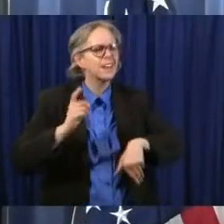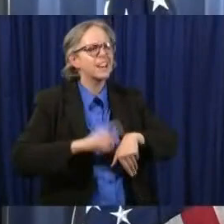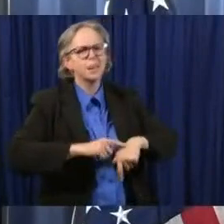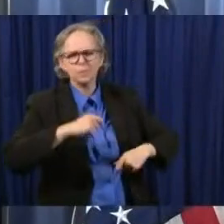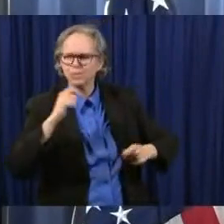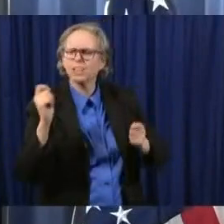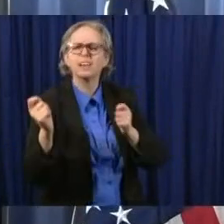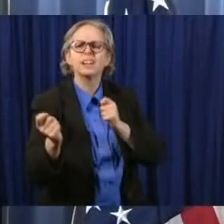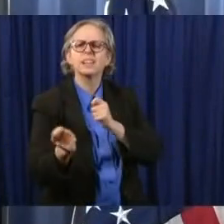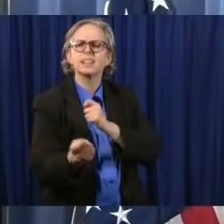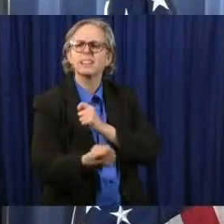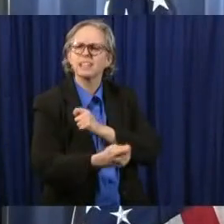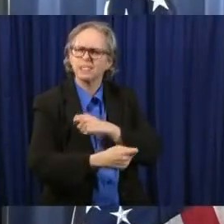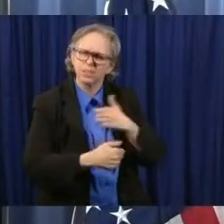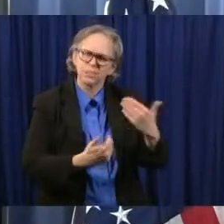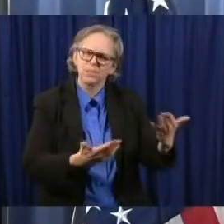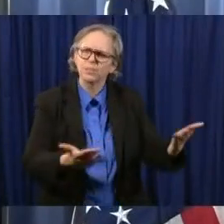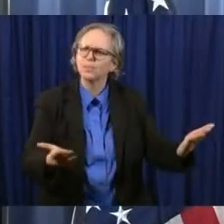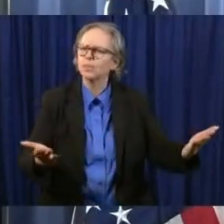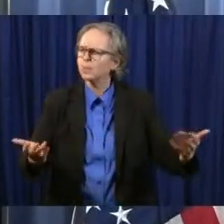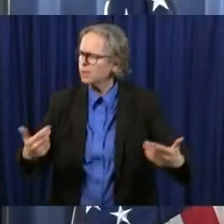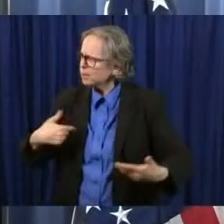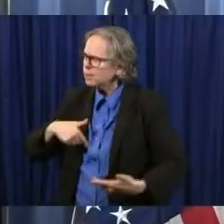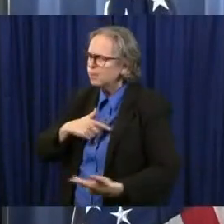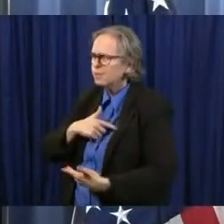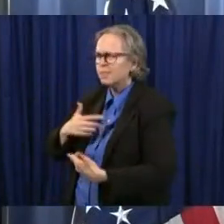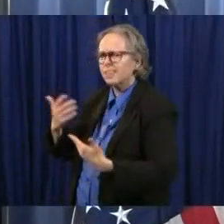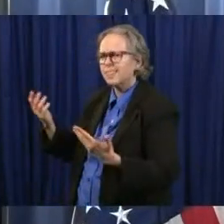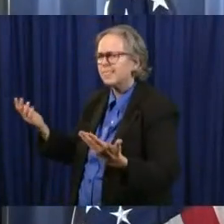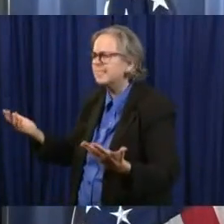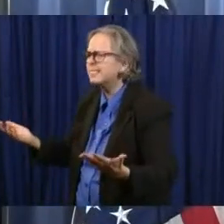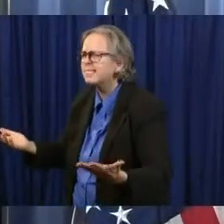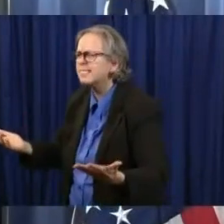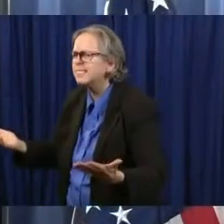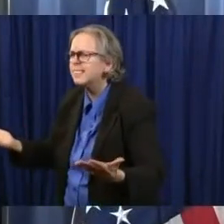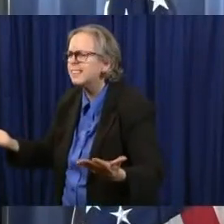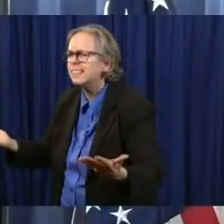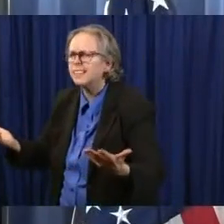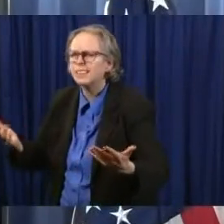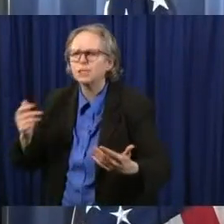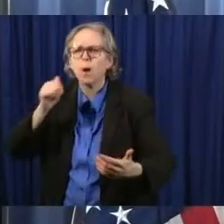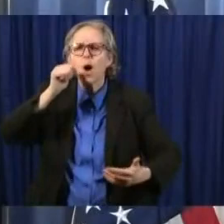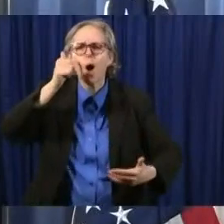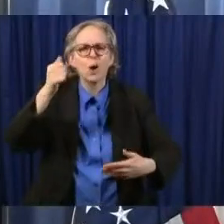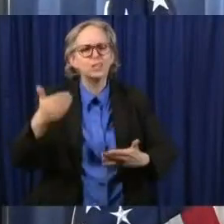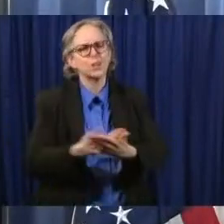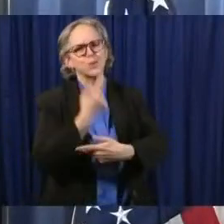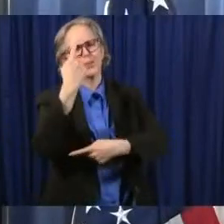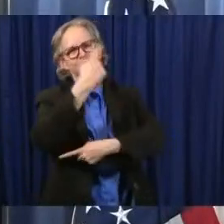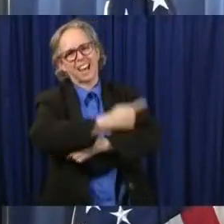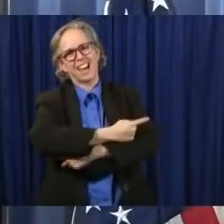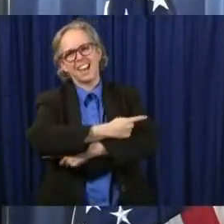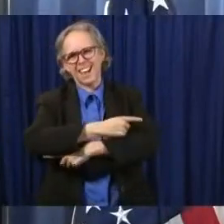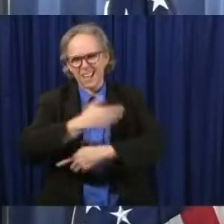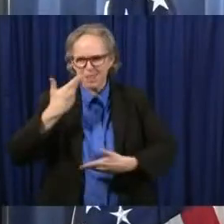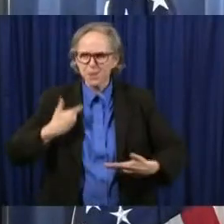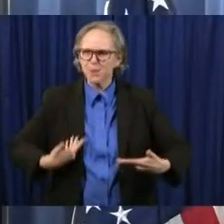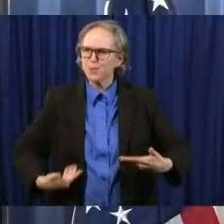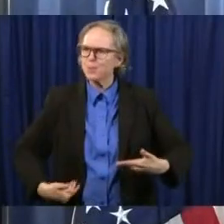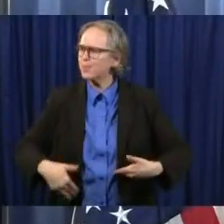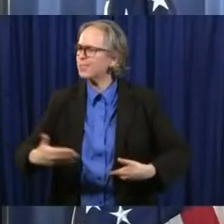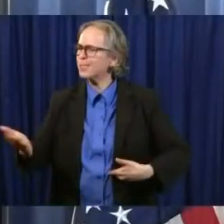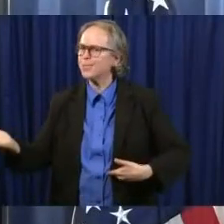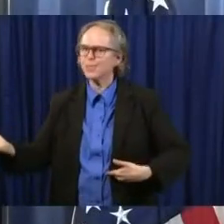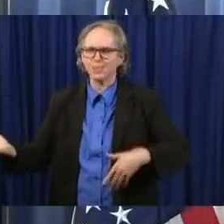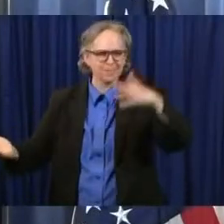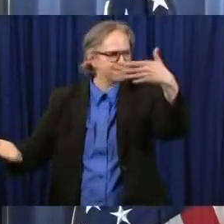say tomorrow's a new day i'm here standing with you